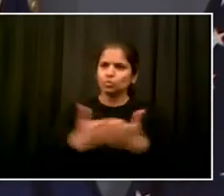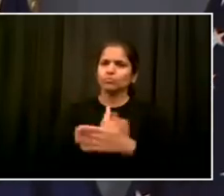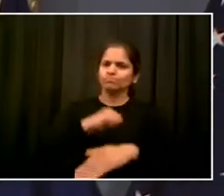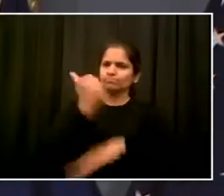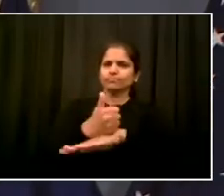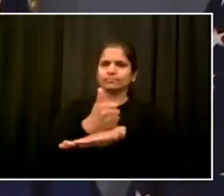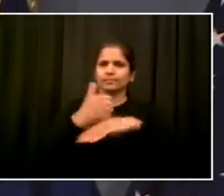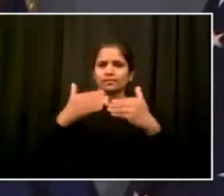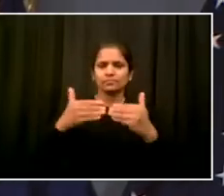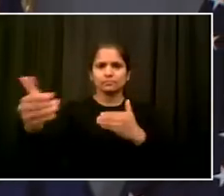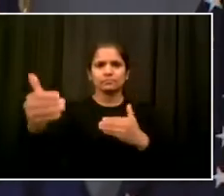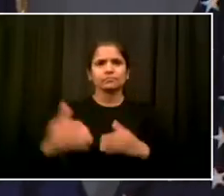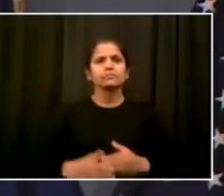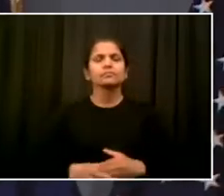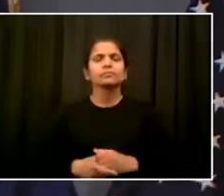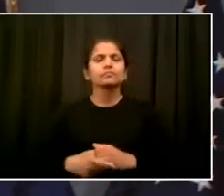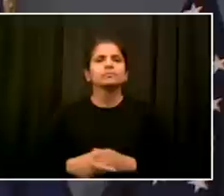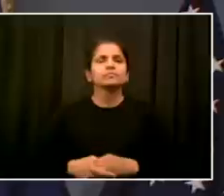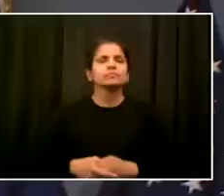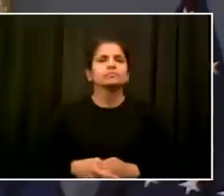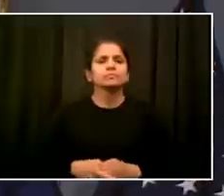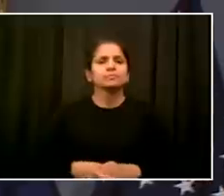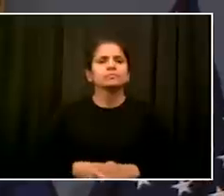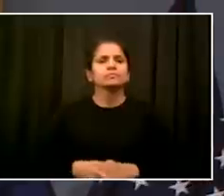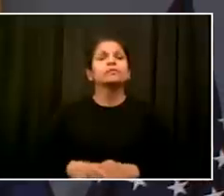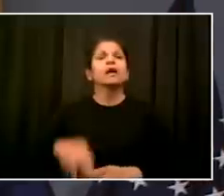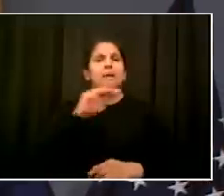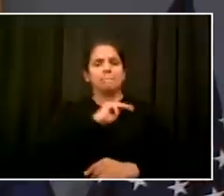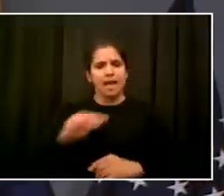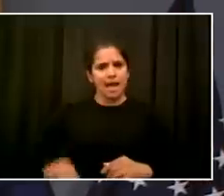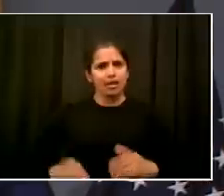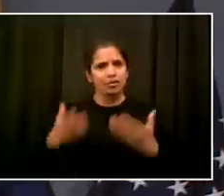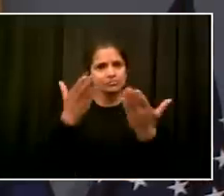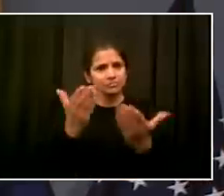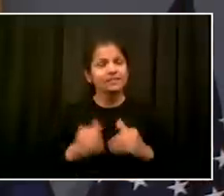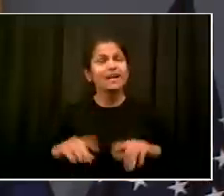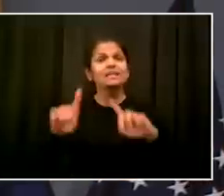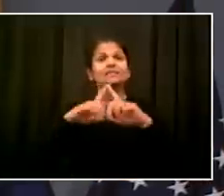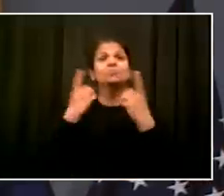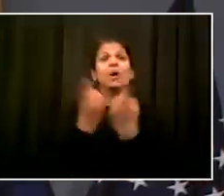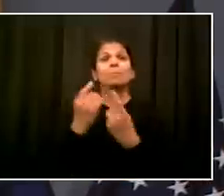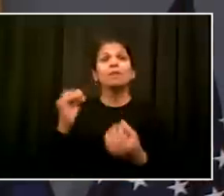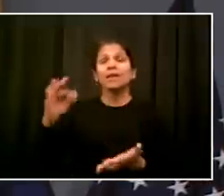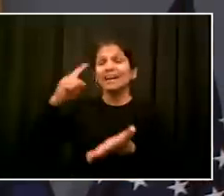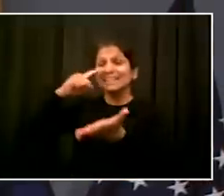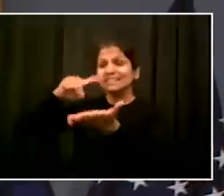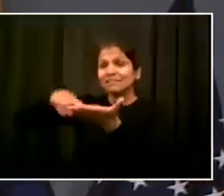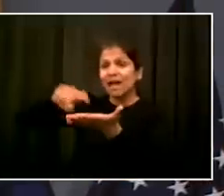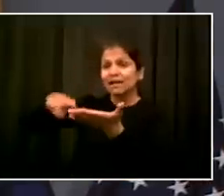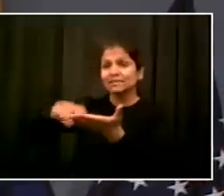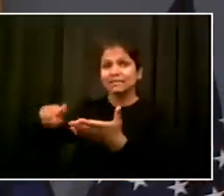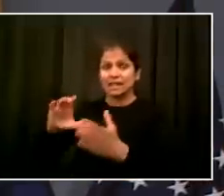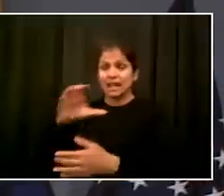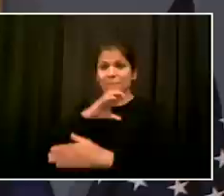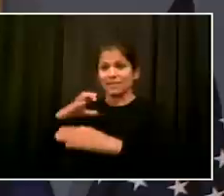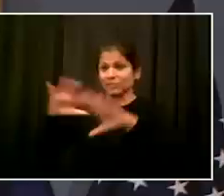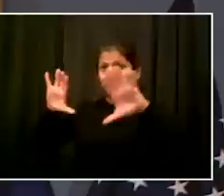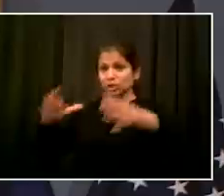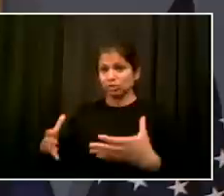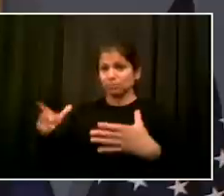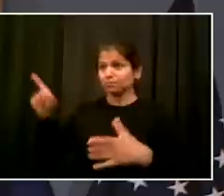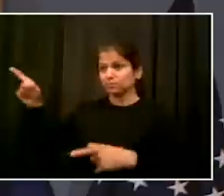And our Department of Investigation Commissioner, Margaret Garnett, has had an extraordinary career